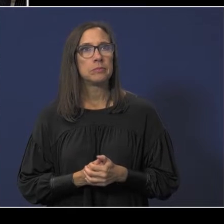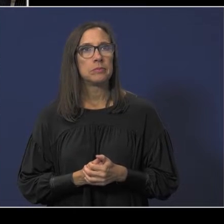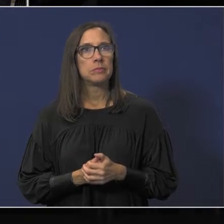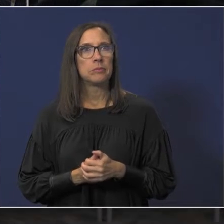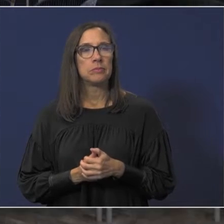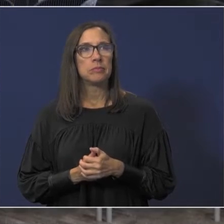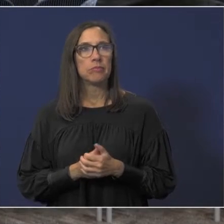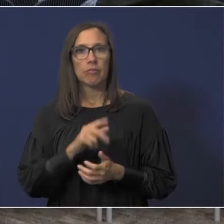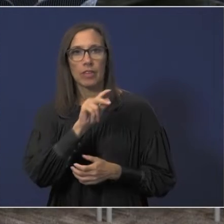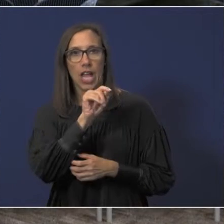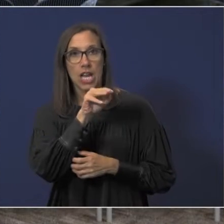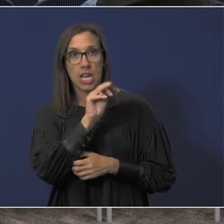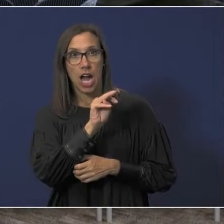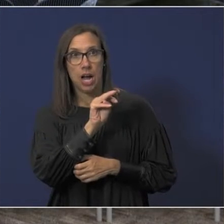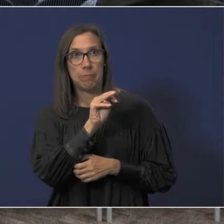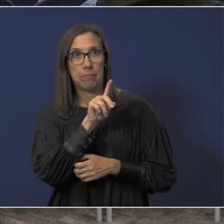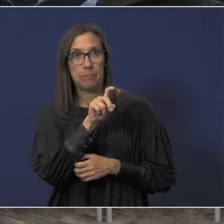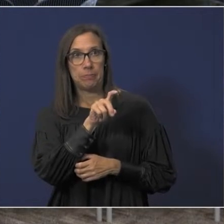Tom?